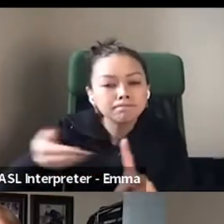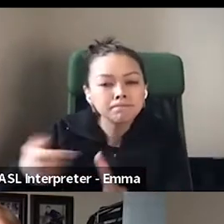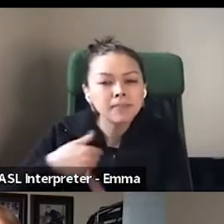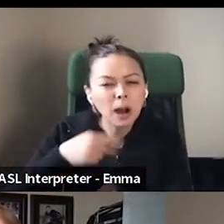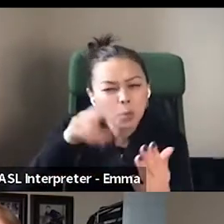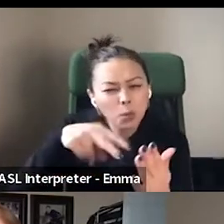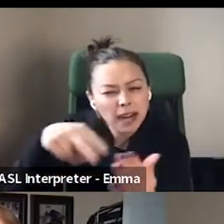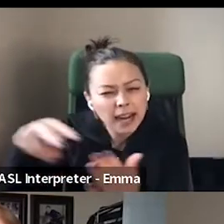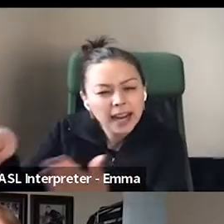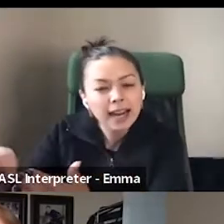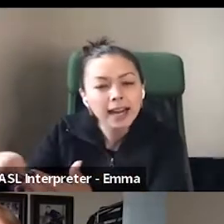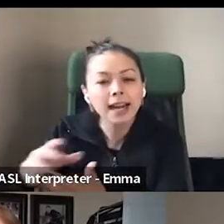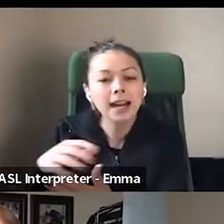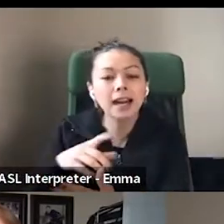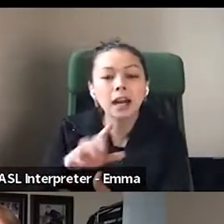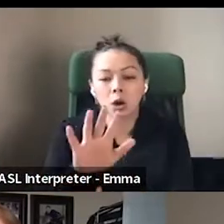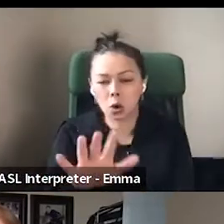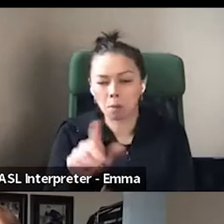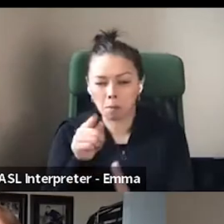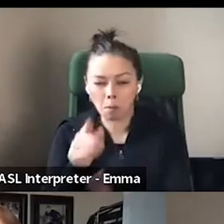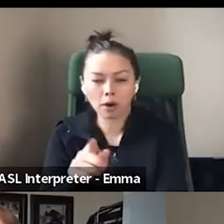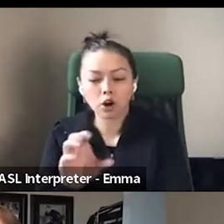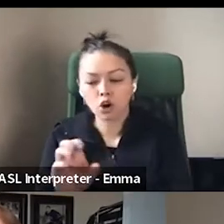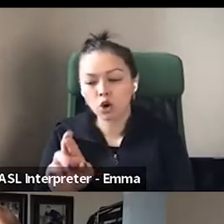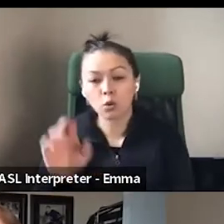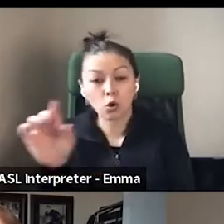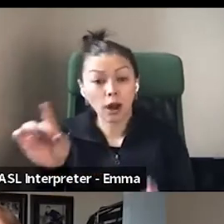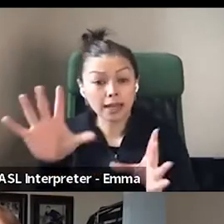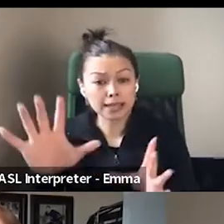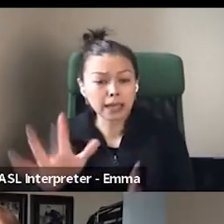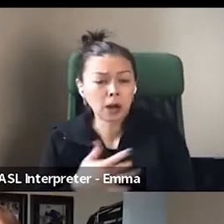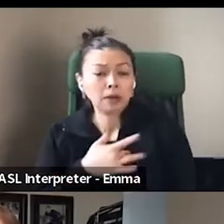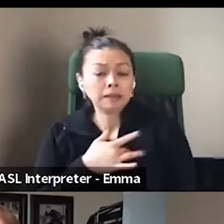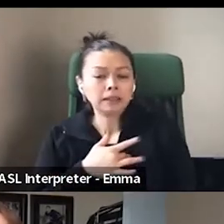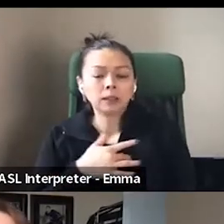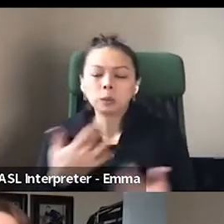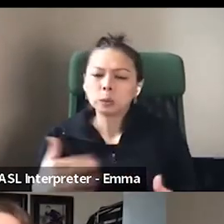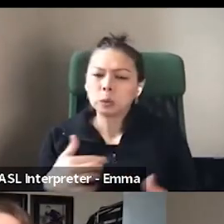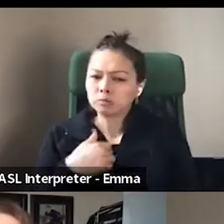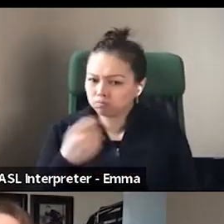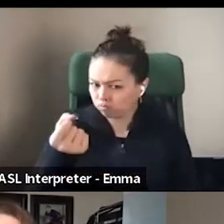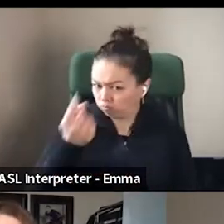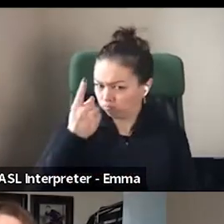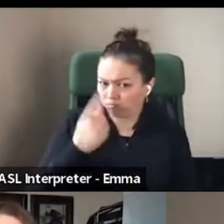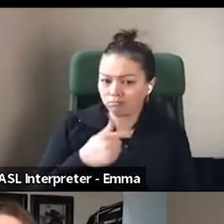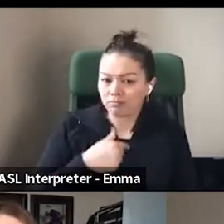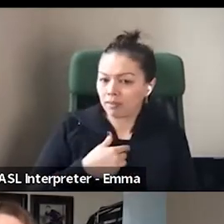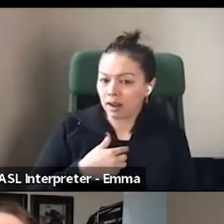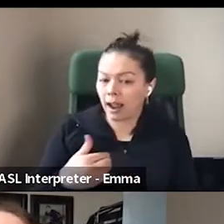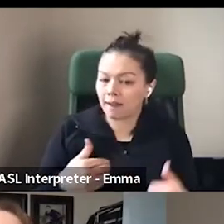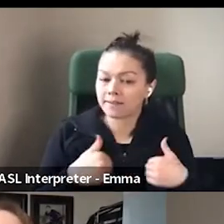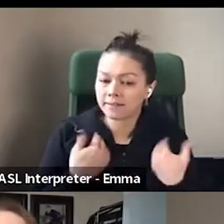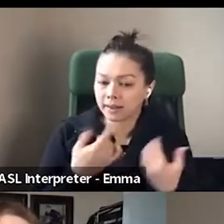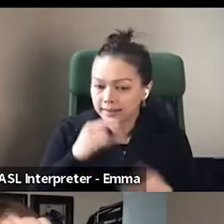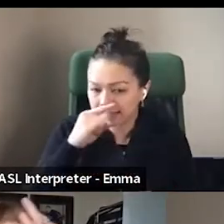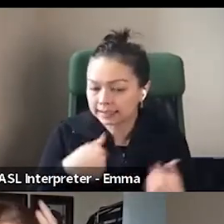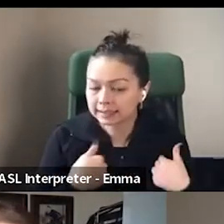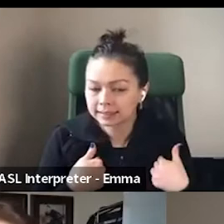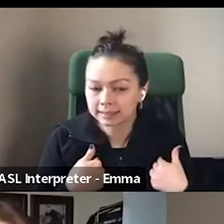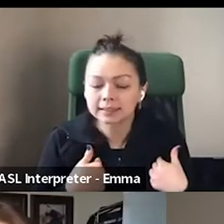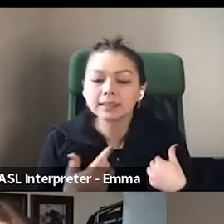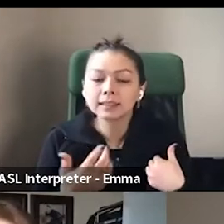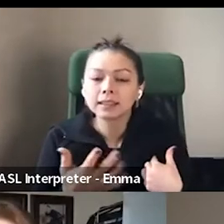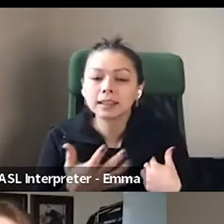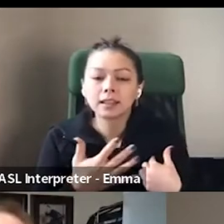while. I have young kids and my youngest went to kindergarten this year. I always knew that I was going to be ready to do something else.